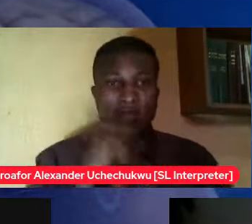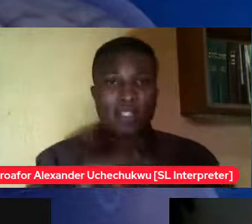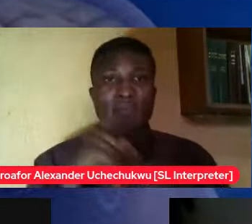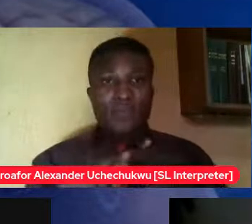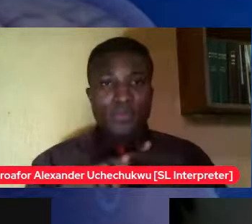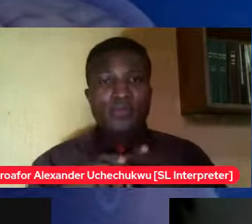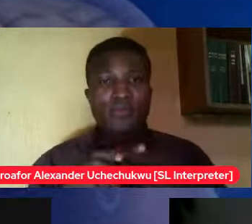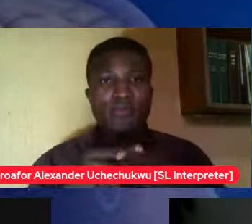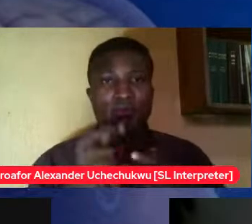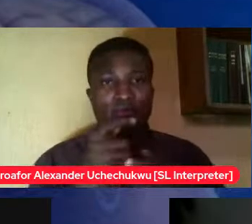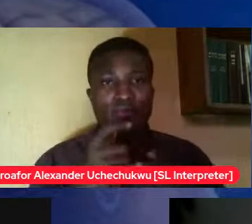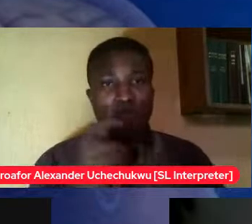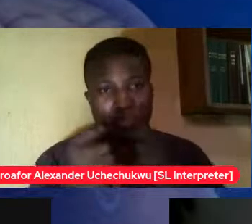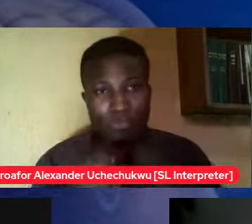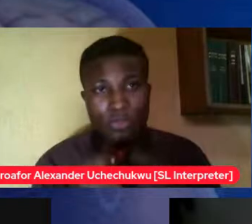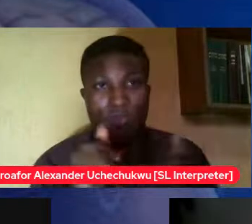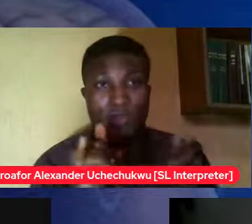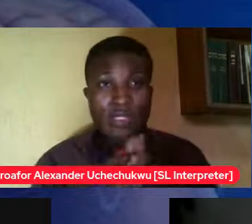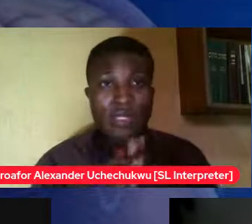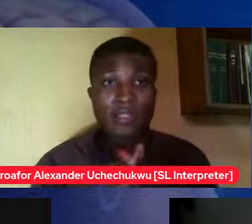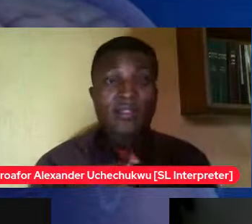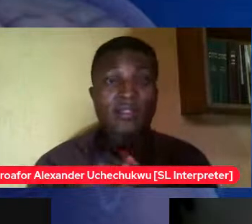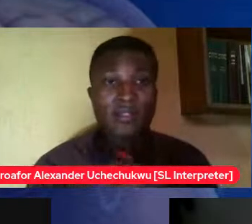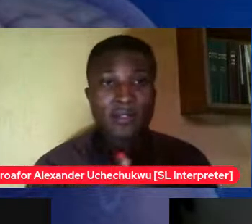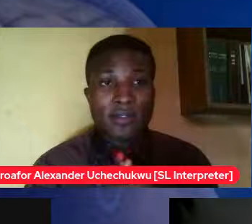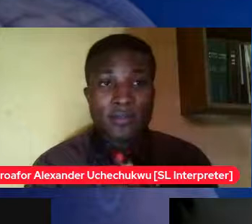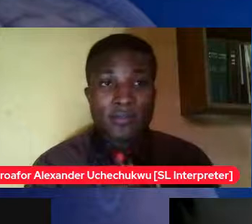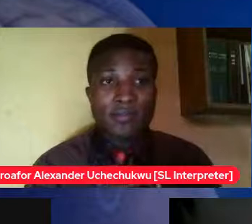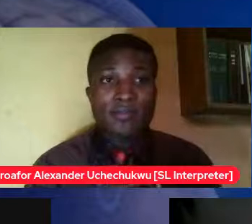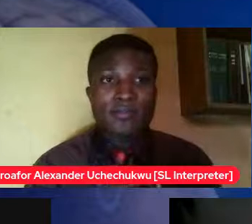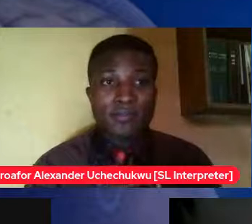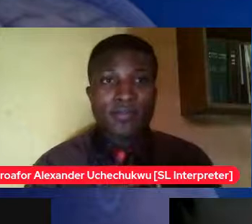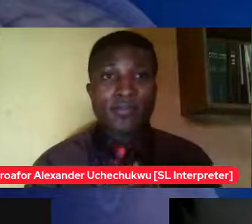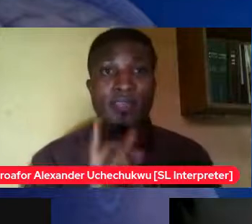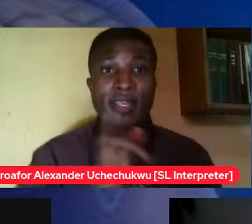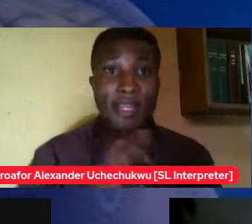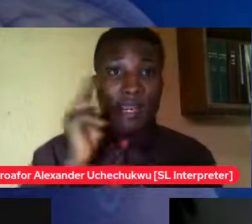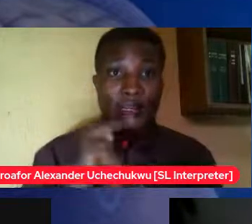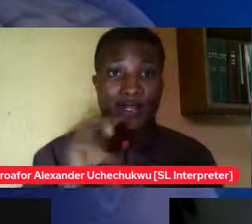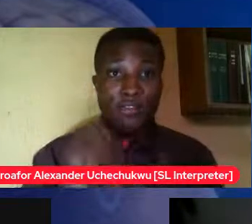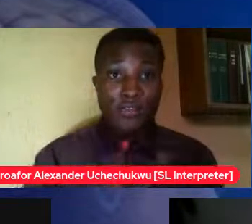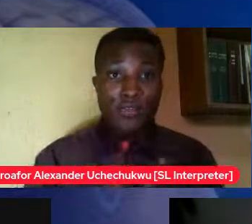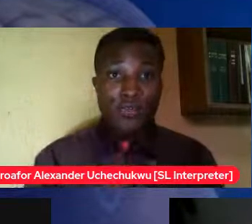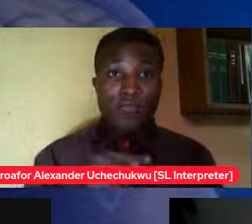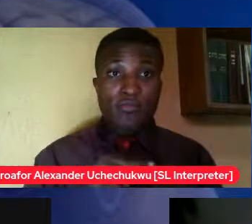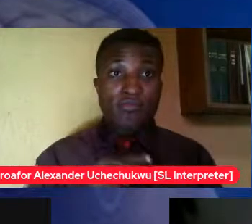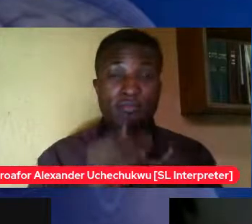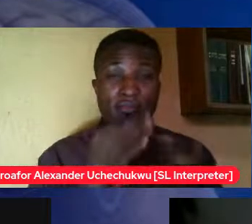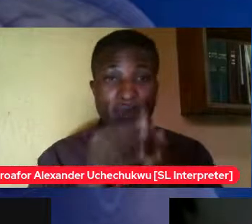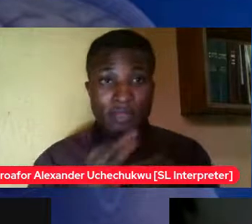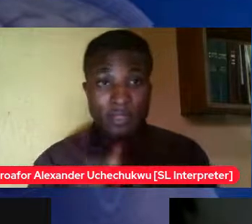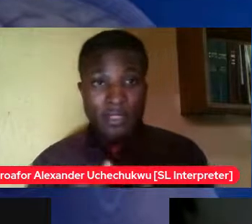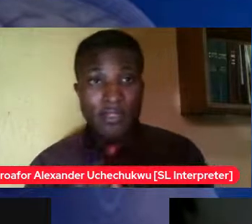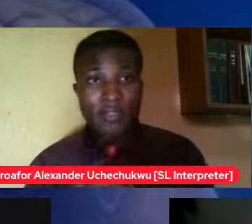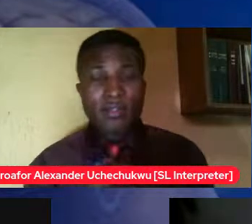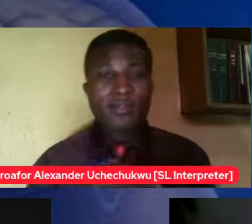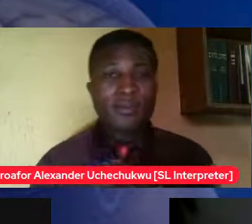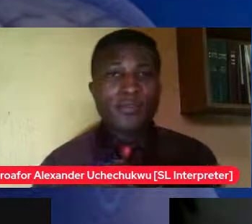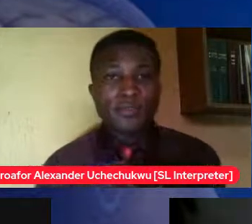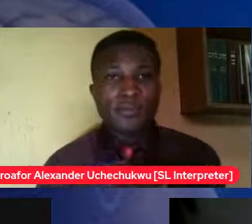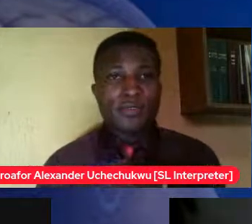thank you so sorry I need to put that out to be sure that it's both ways okay so go on to the next one please